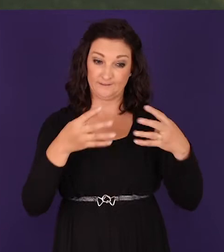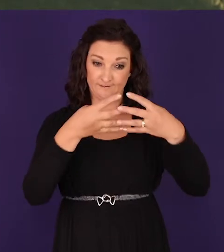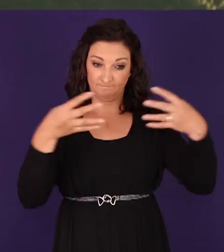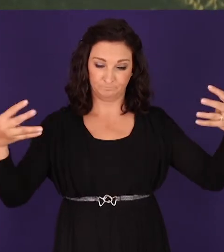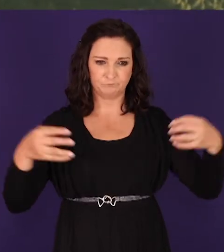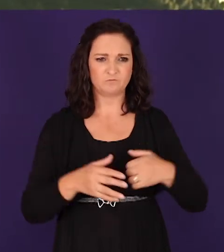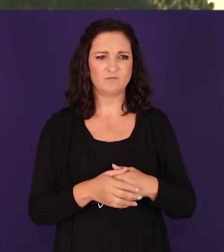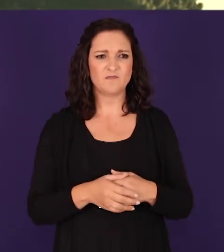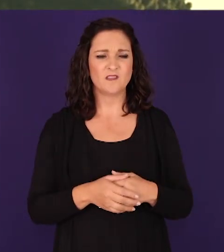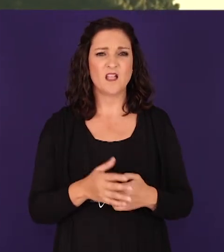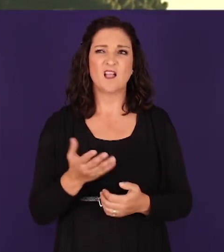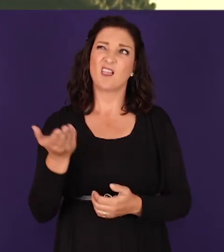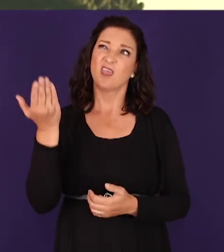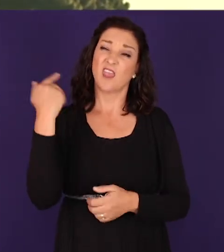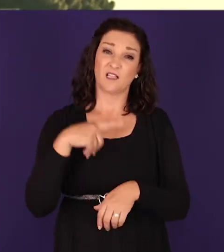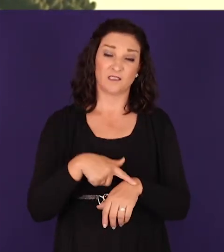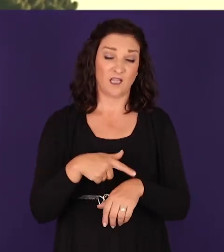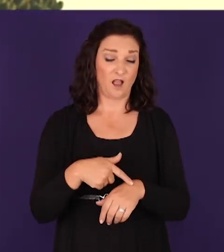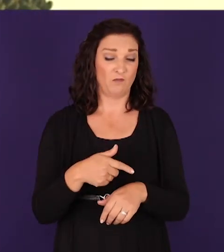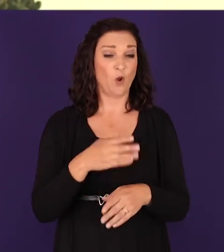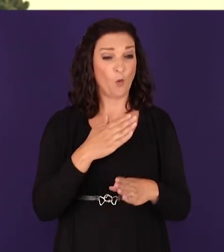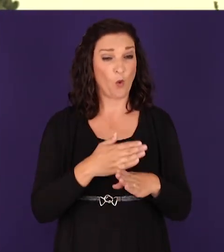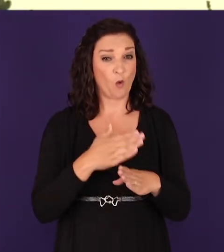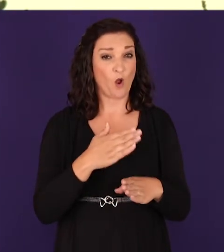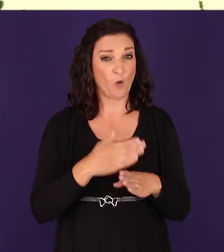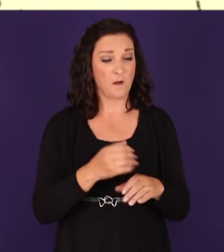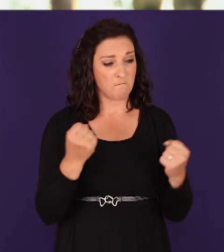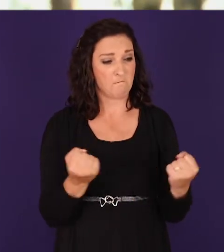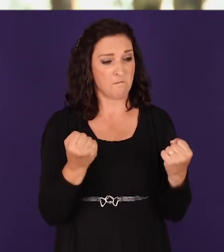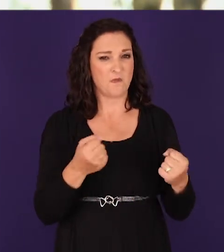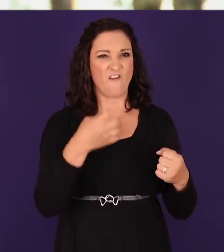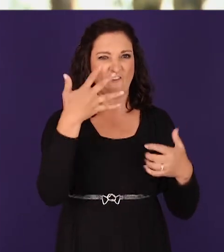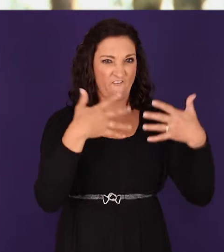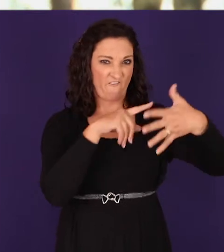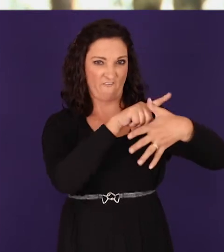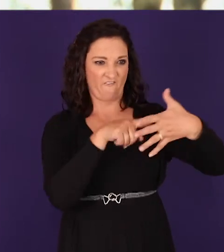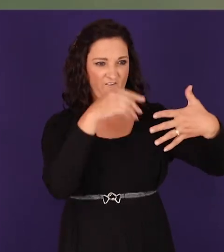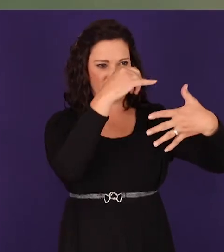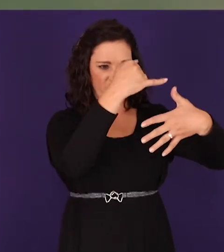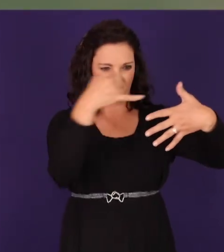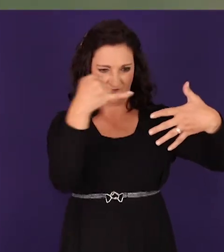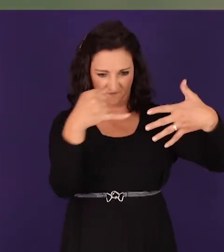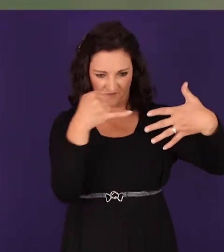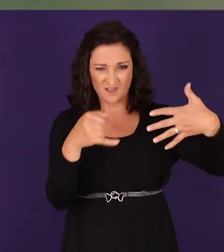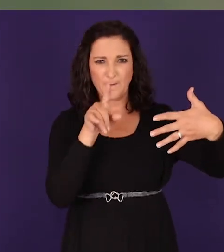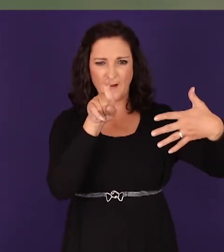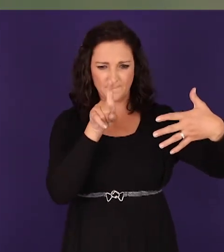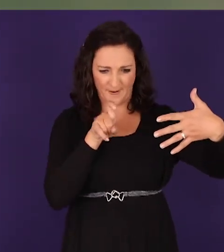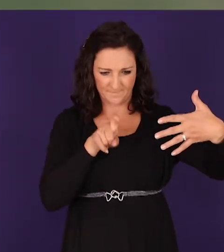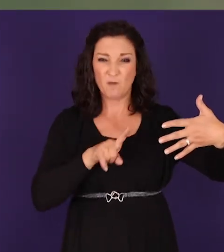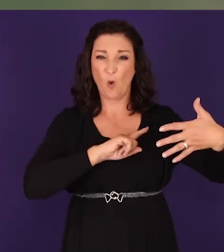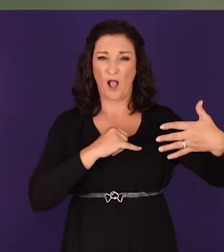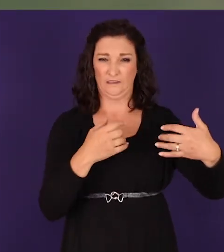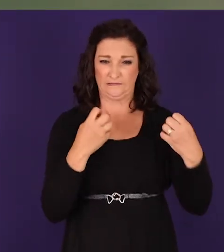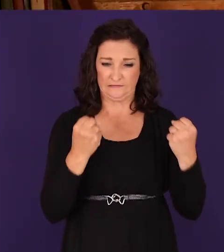standing today those fences were absolutely immaculate five strand fence those wires were so tight you could